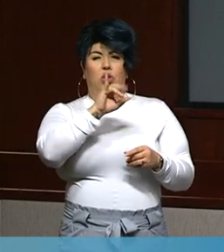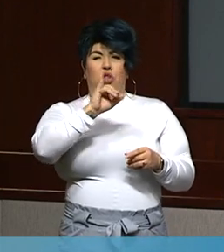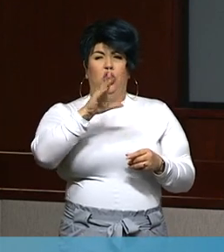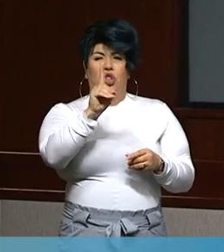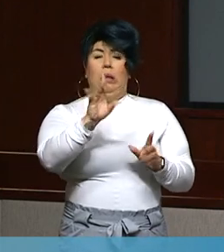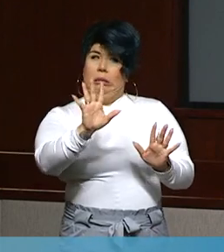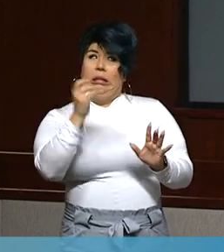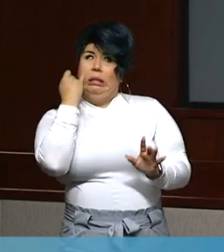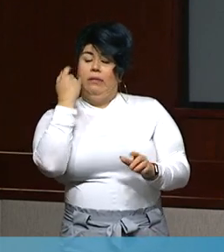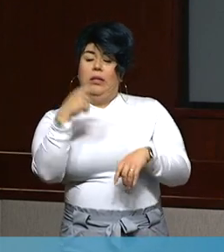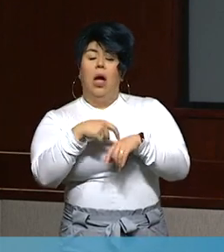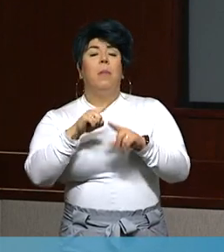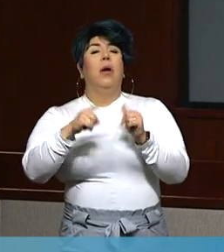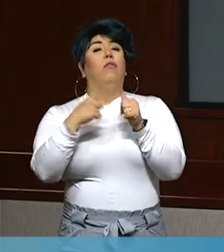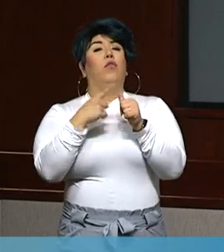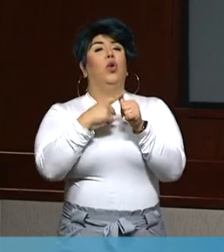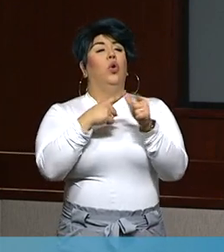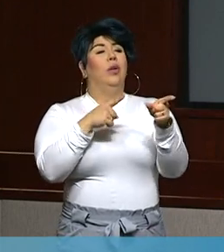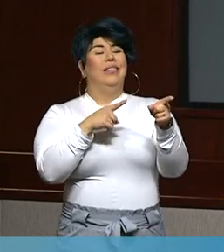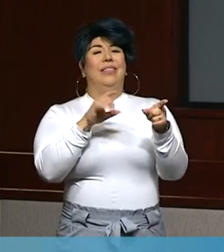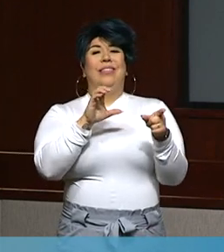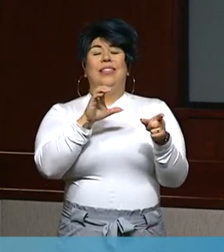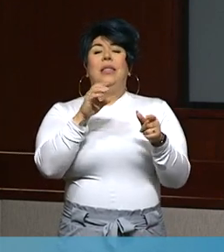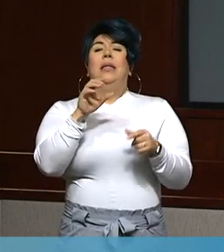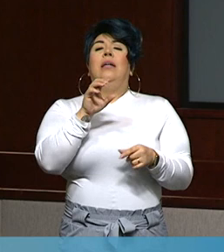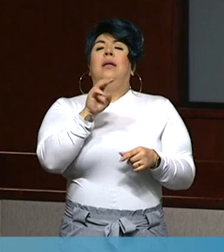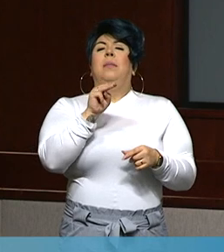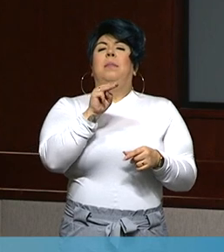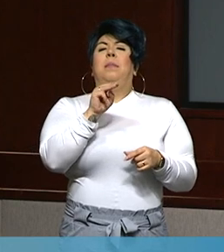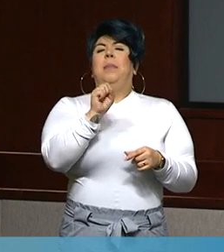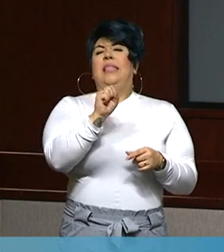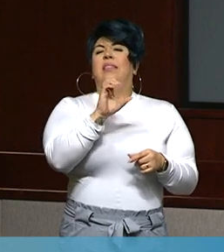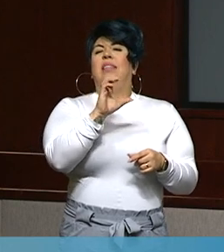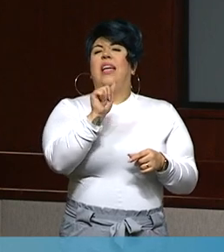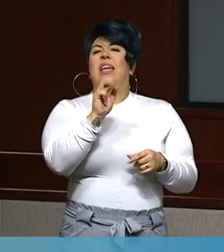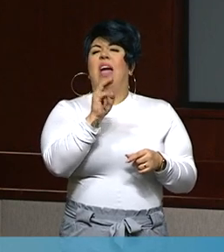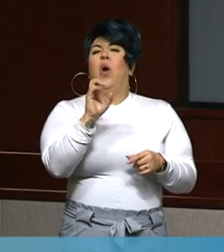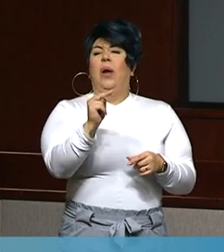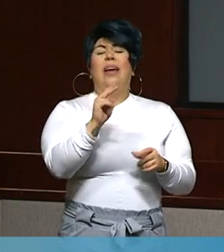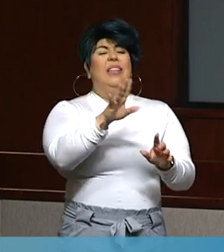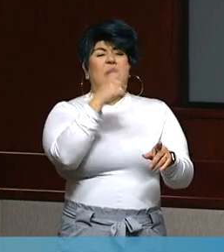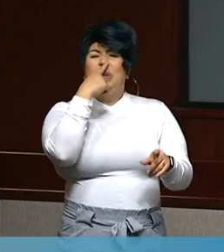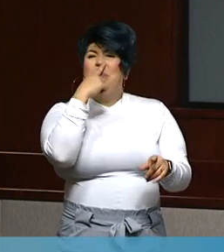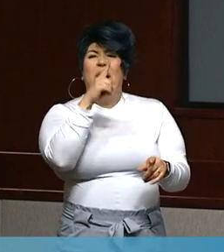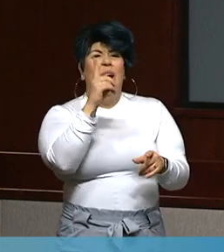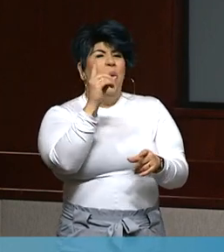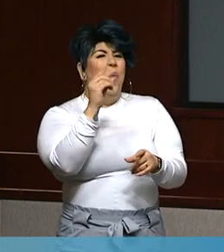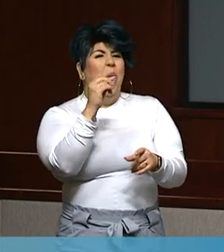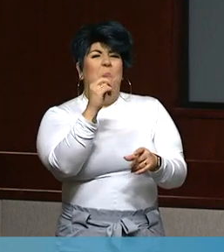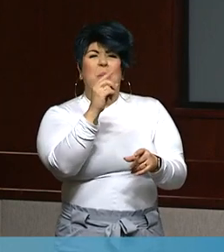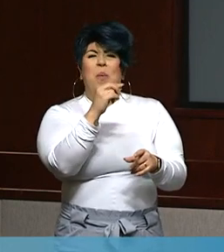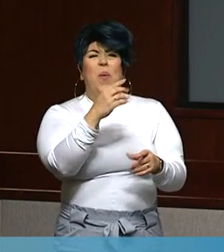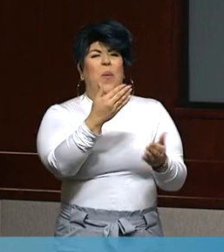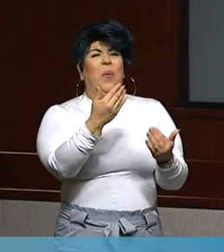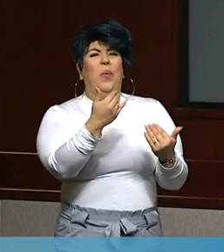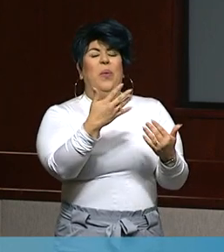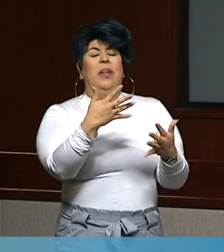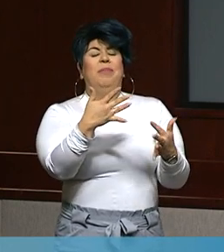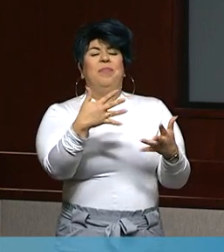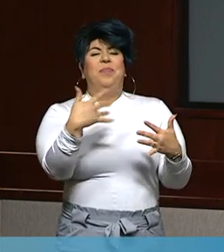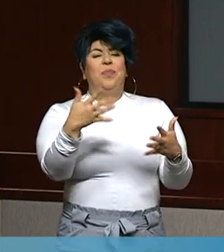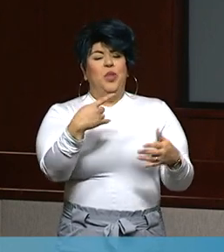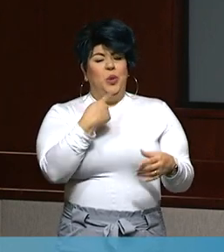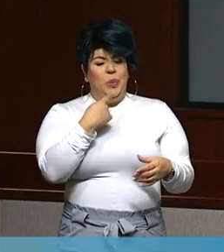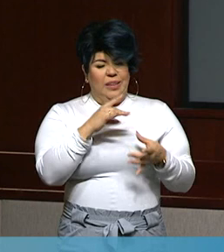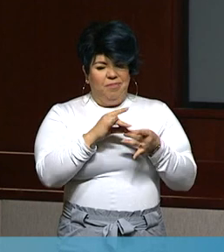just want to get to Ms. Kerrigan if possible, just if it's okay with you, if you can go over one more time, you